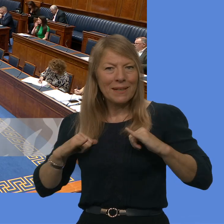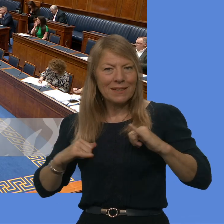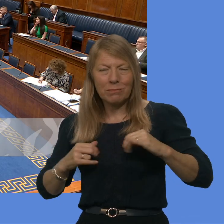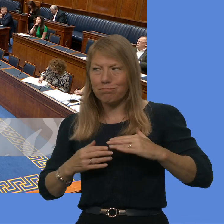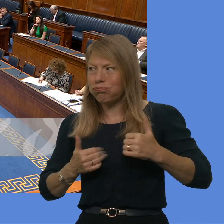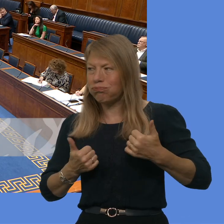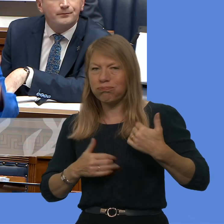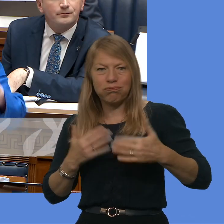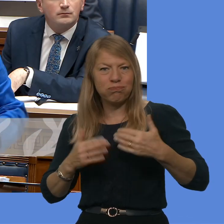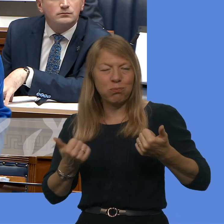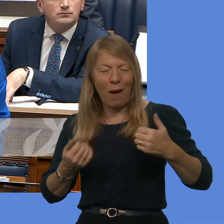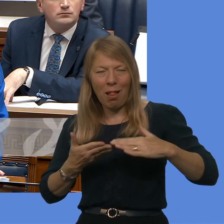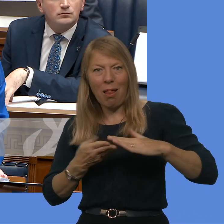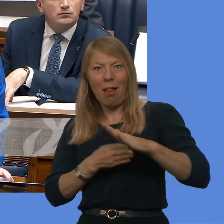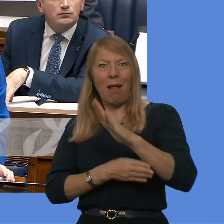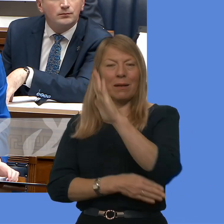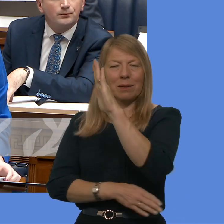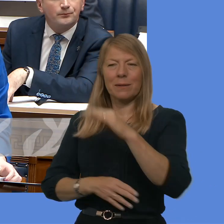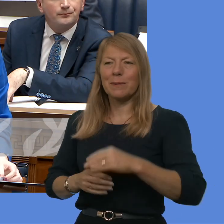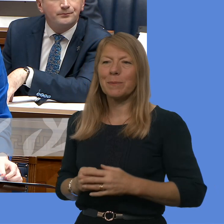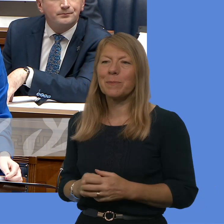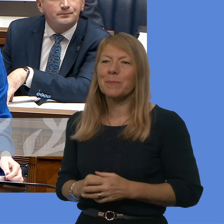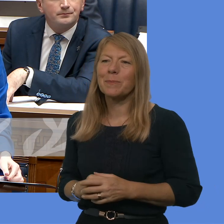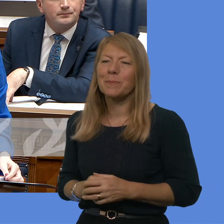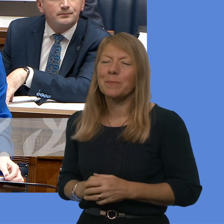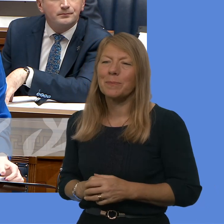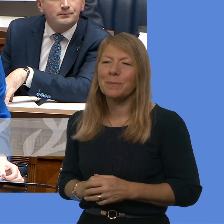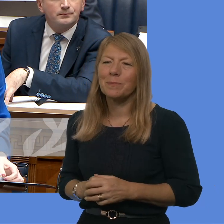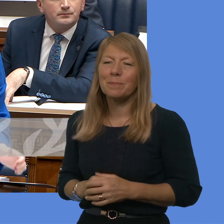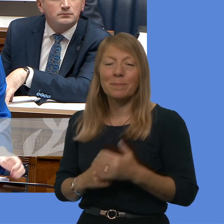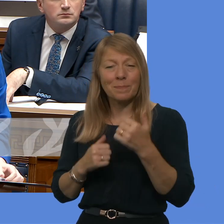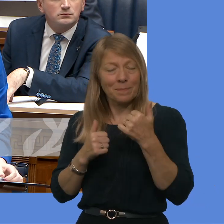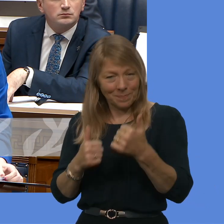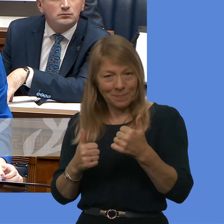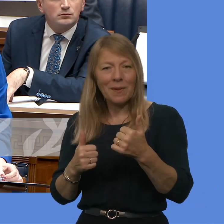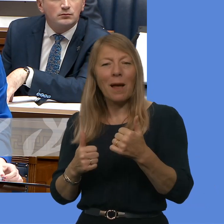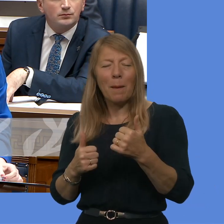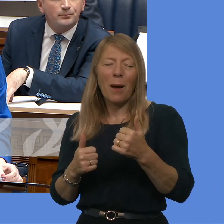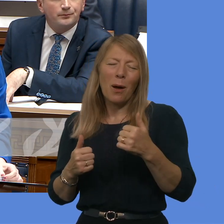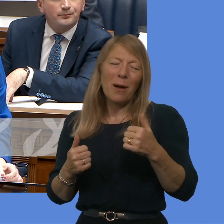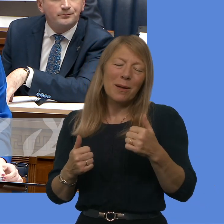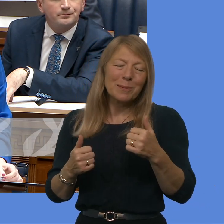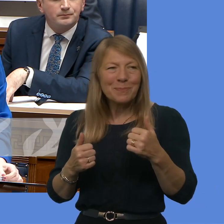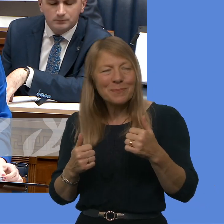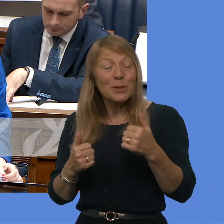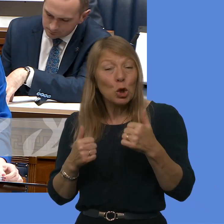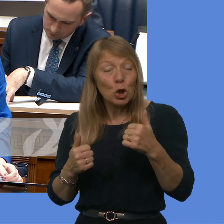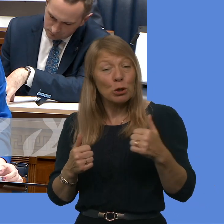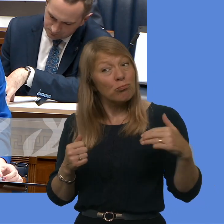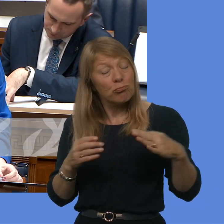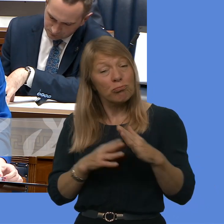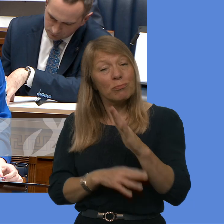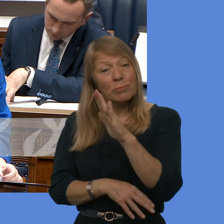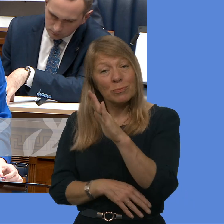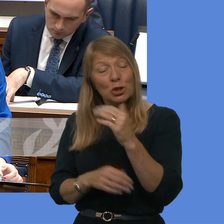it is certainly a positive indication, but we do know how difficult it is, though, and I think that while we can